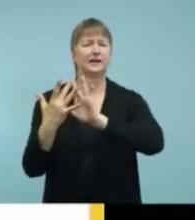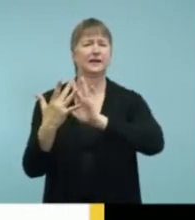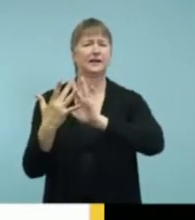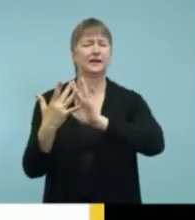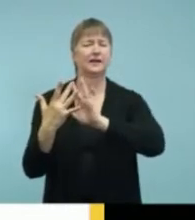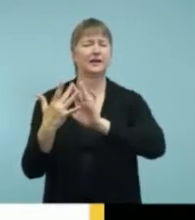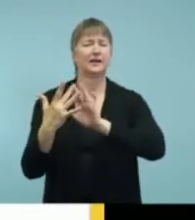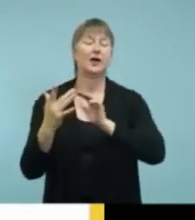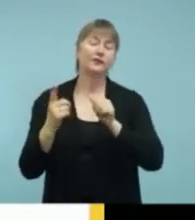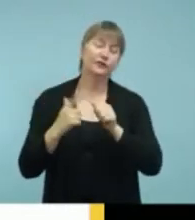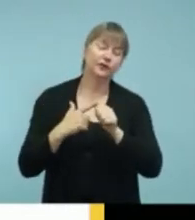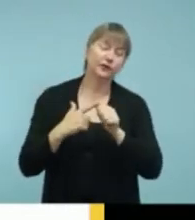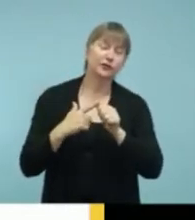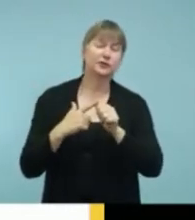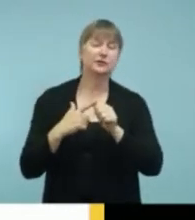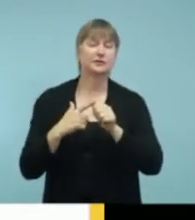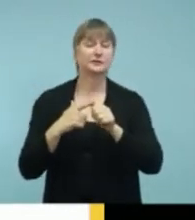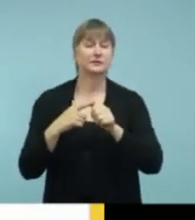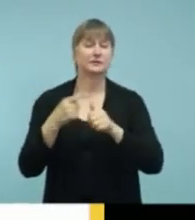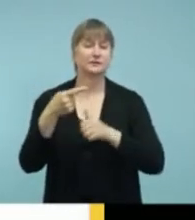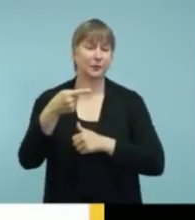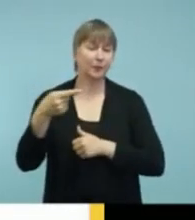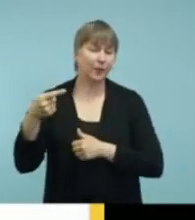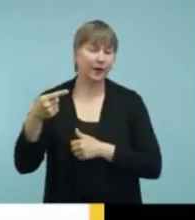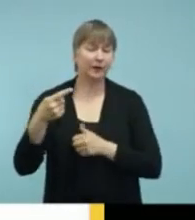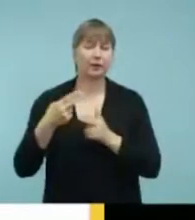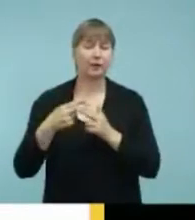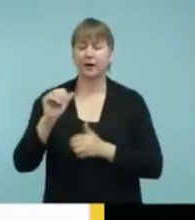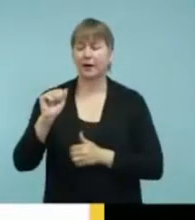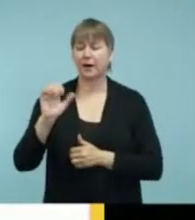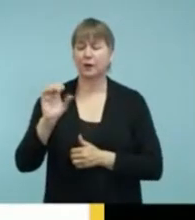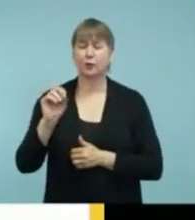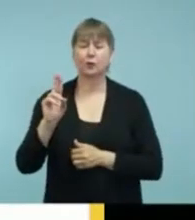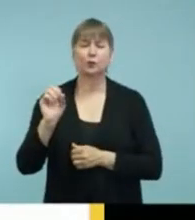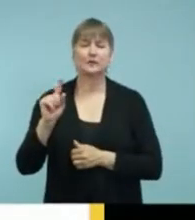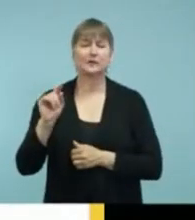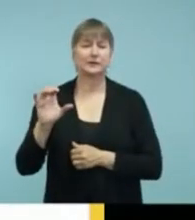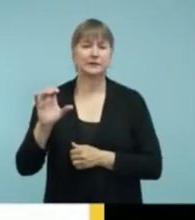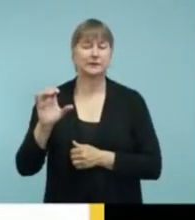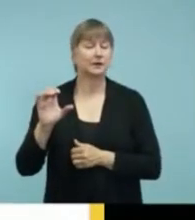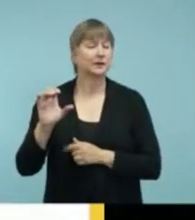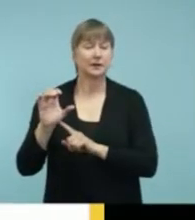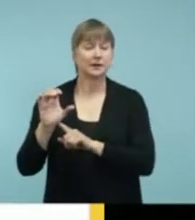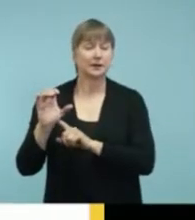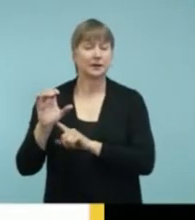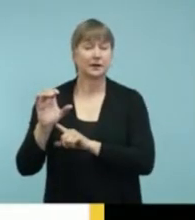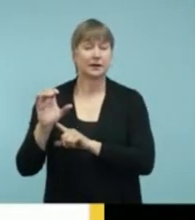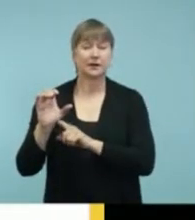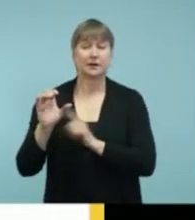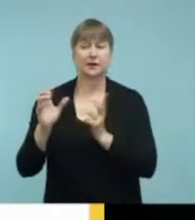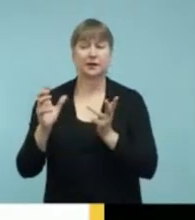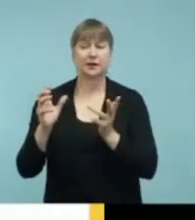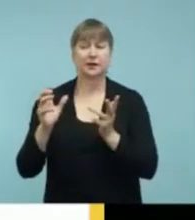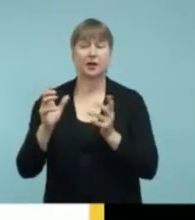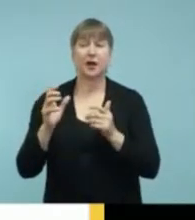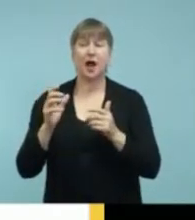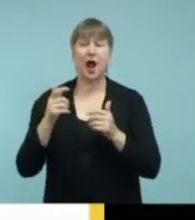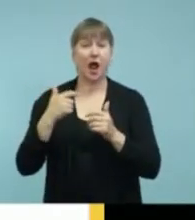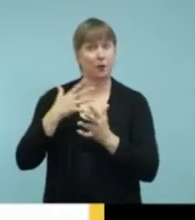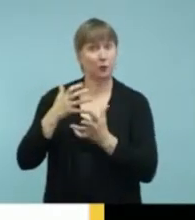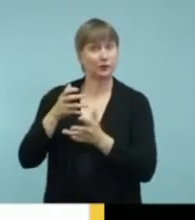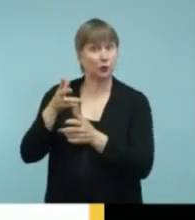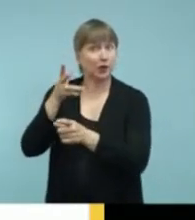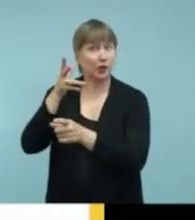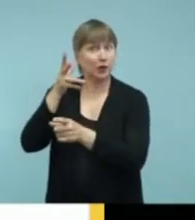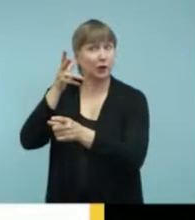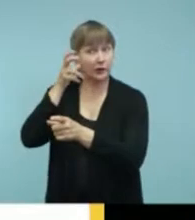call via an acoustic transmission, meaning that, you know, what you want to listen to is going to send a